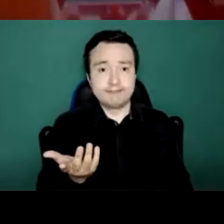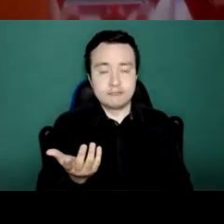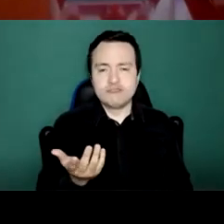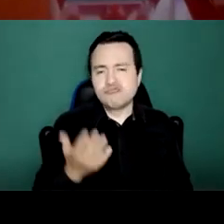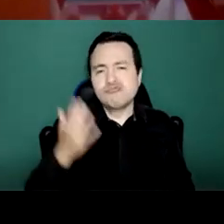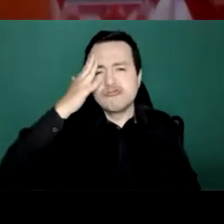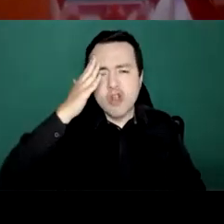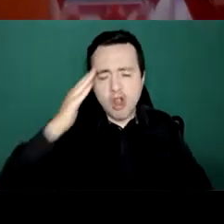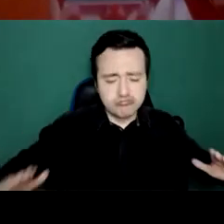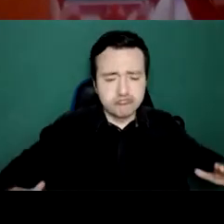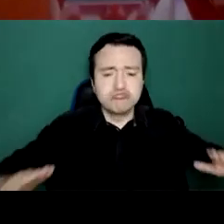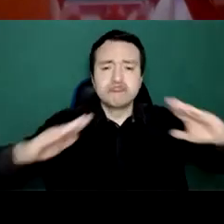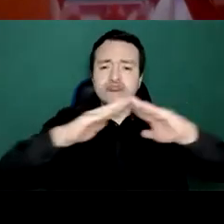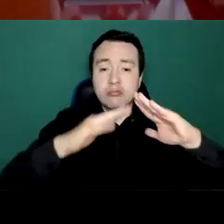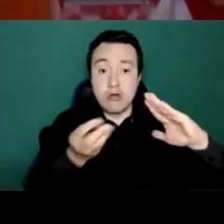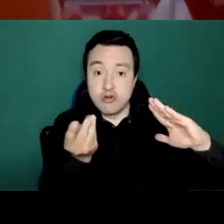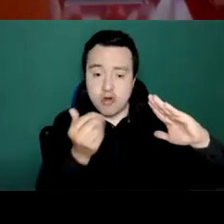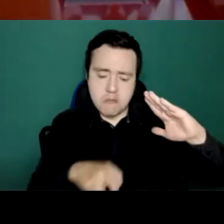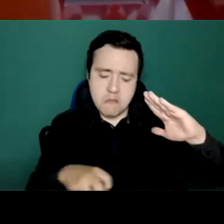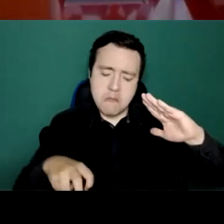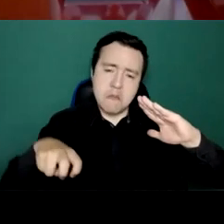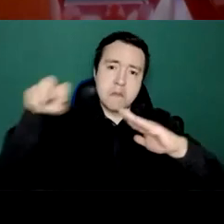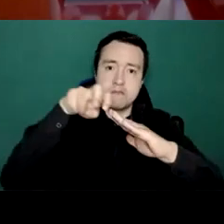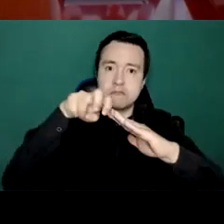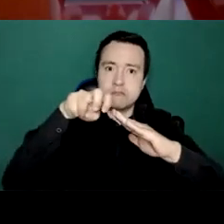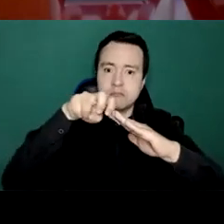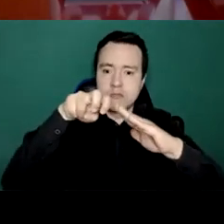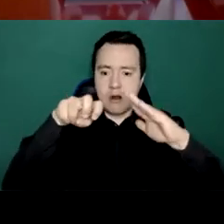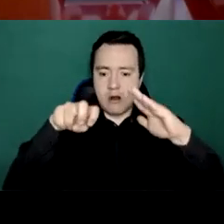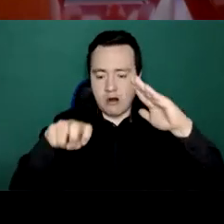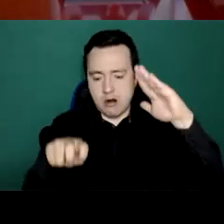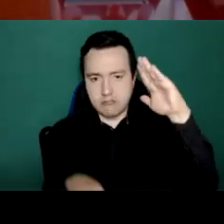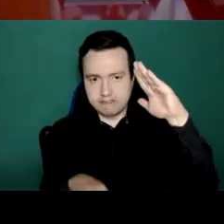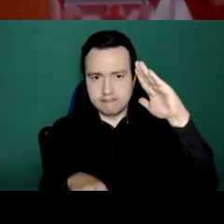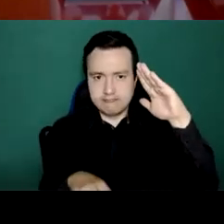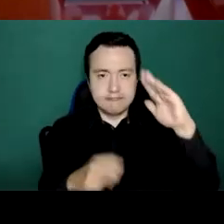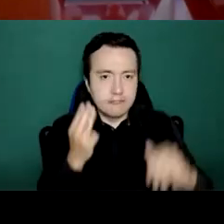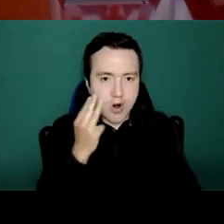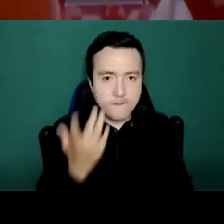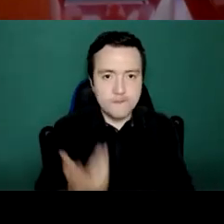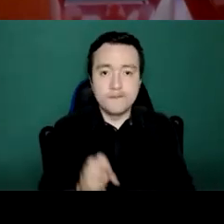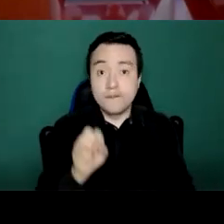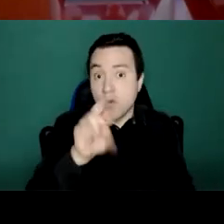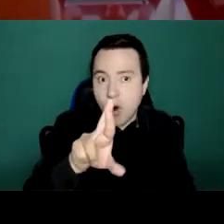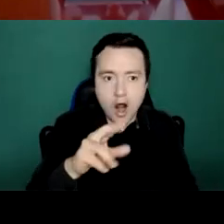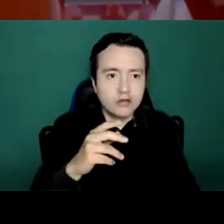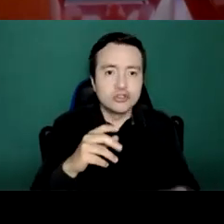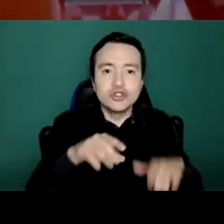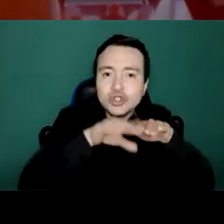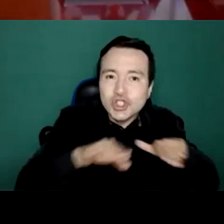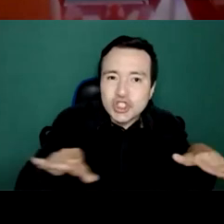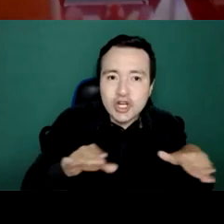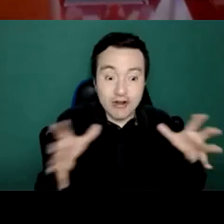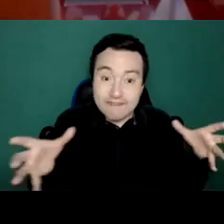and mental health challenges are different. So we must educate people, lead them to the well, and